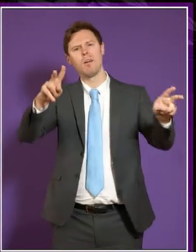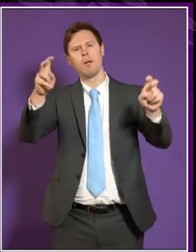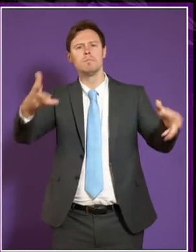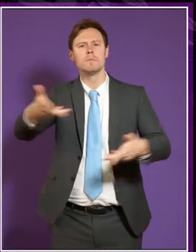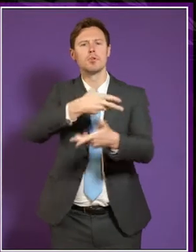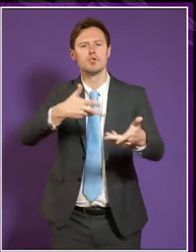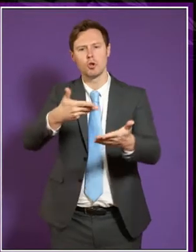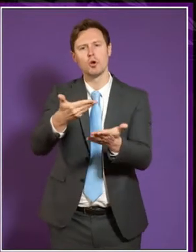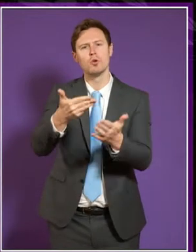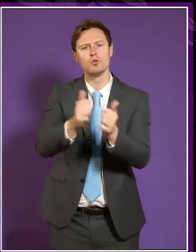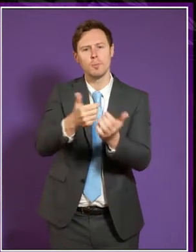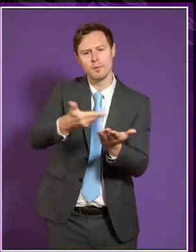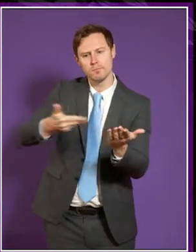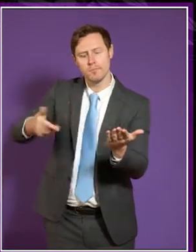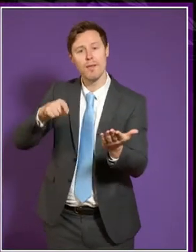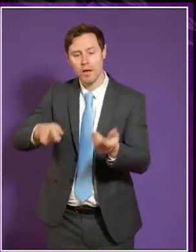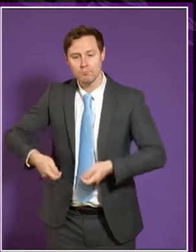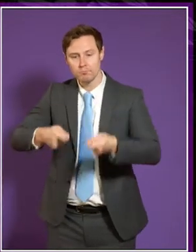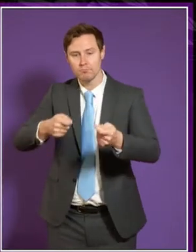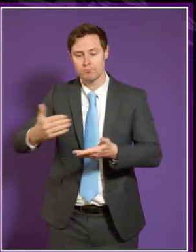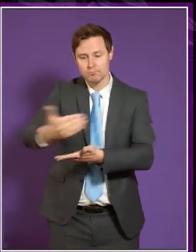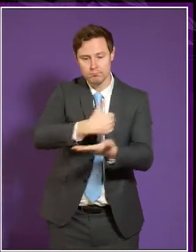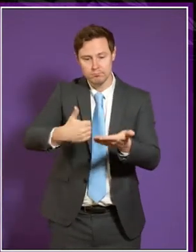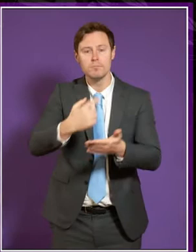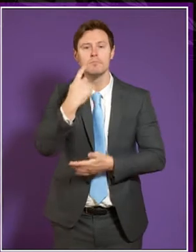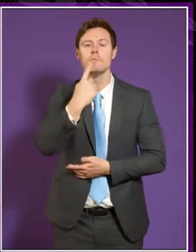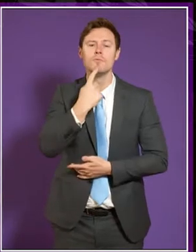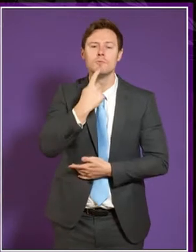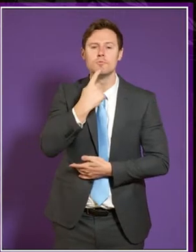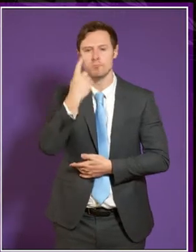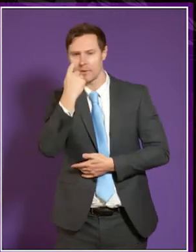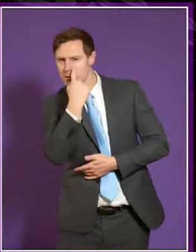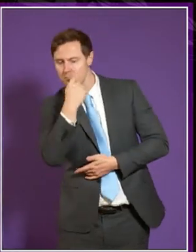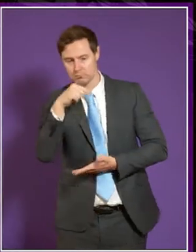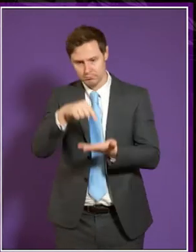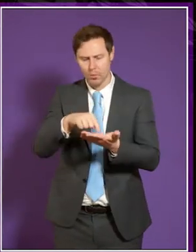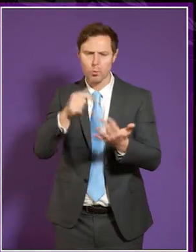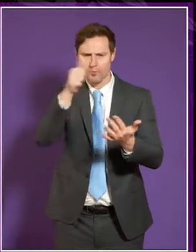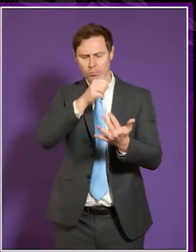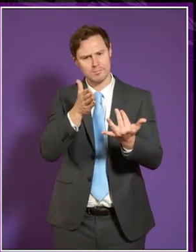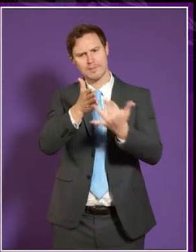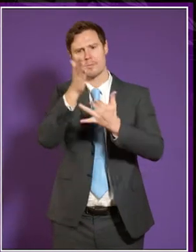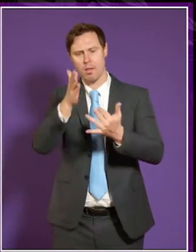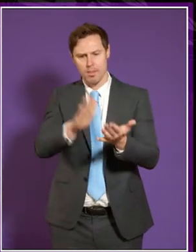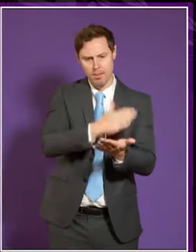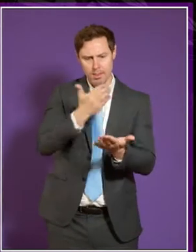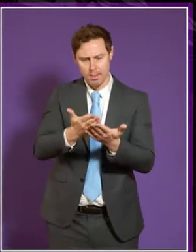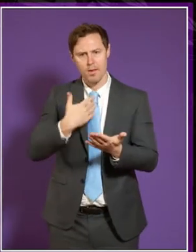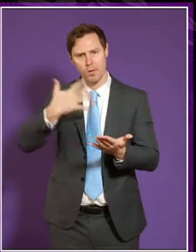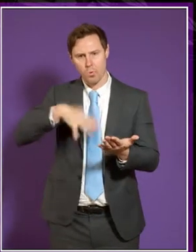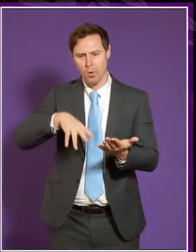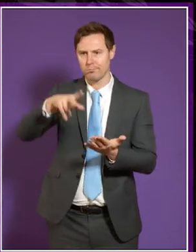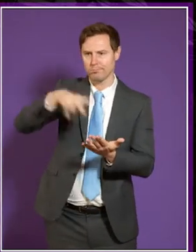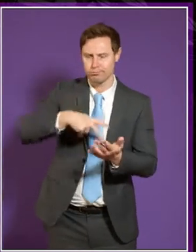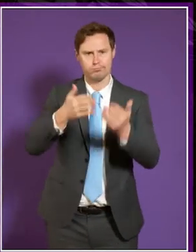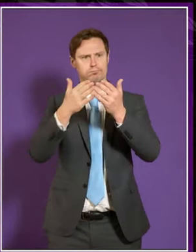present all the data, all the evidence, in as accessible a form, because I would like them to be read very